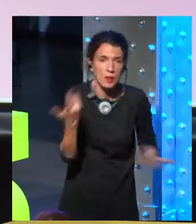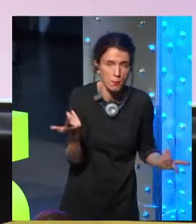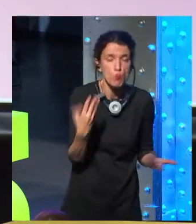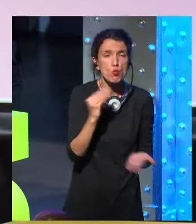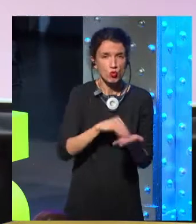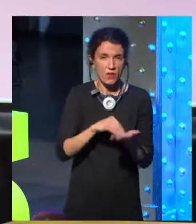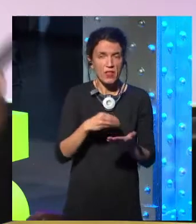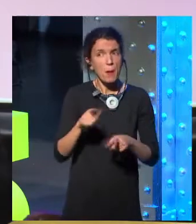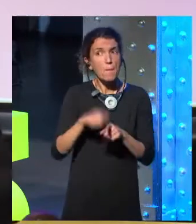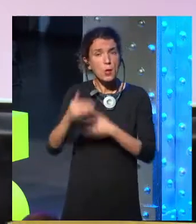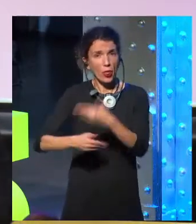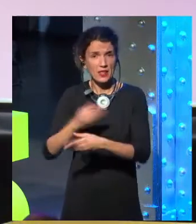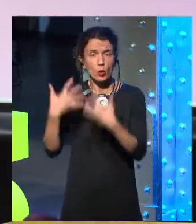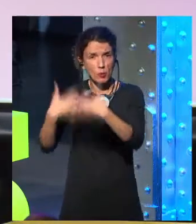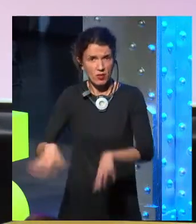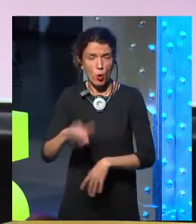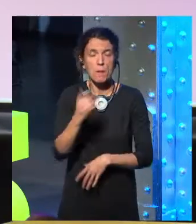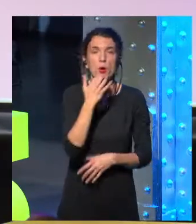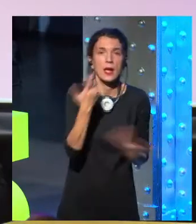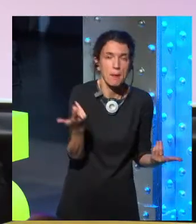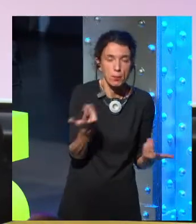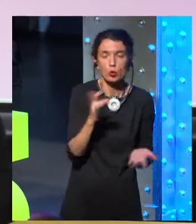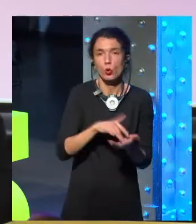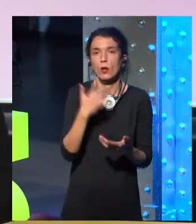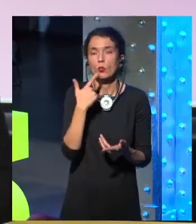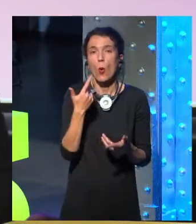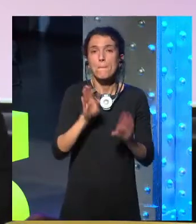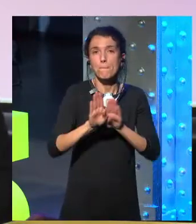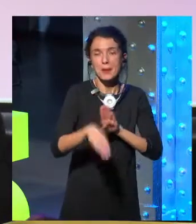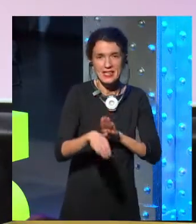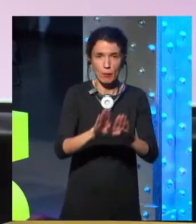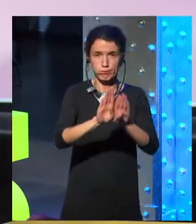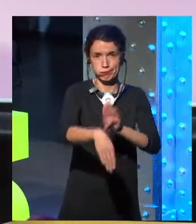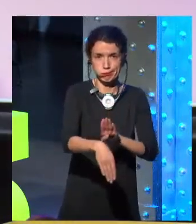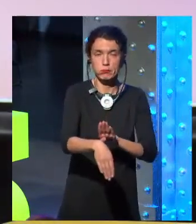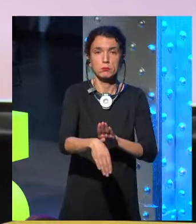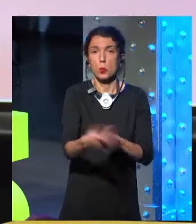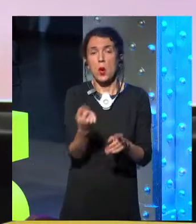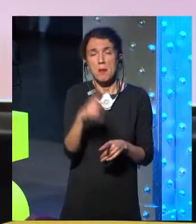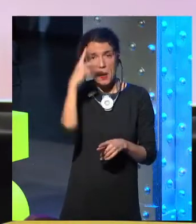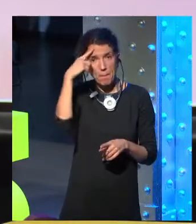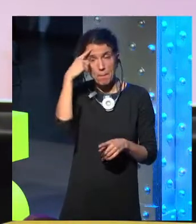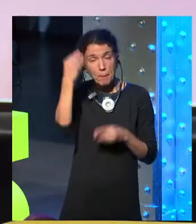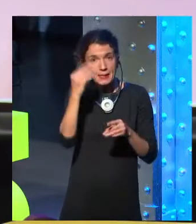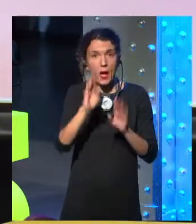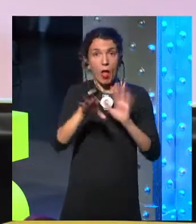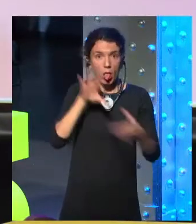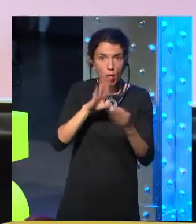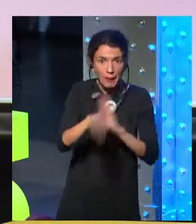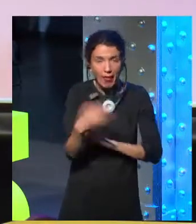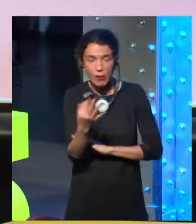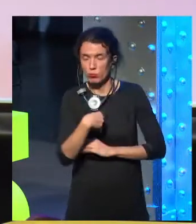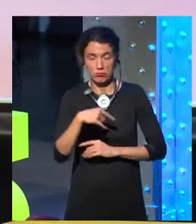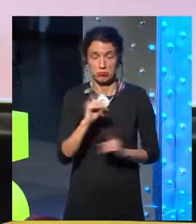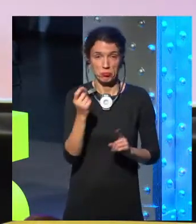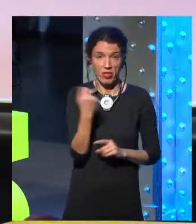appendage that you don't usually use. You're using your foot. You have a stick. You have the rear view mirror that you can glance back and